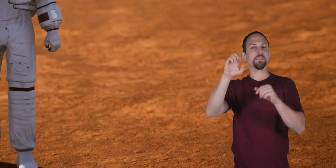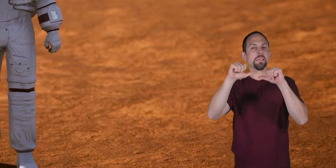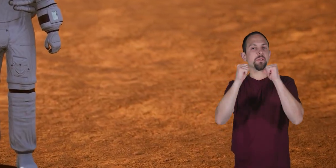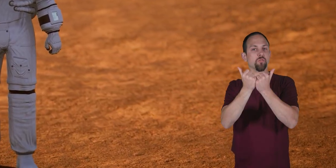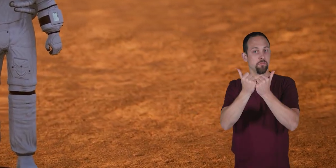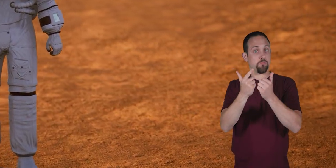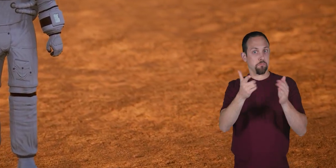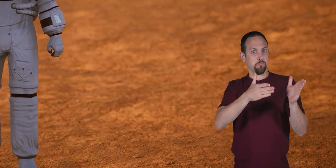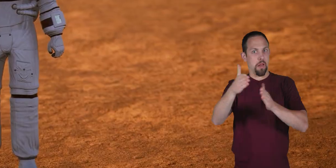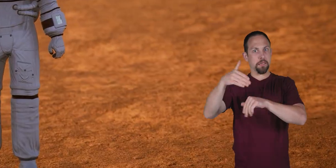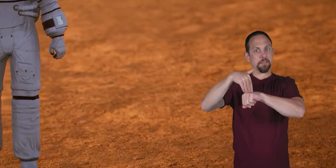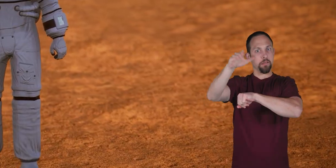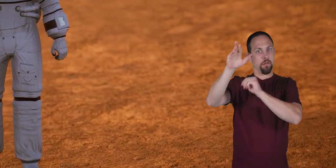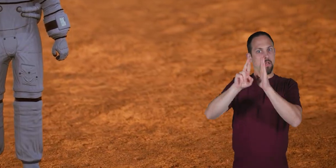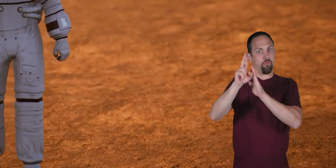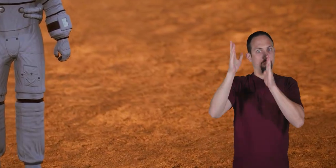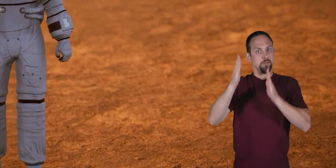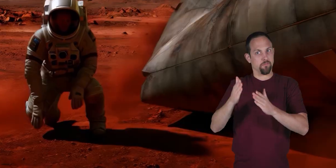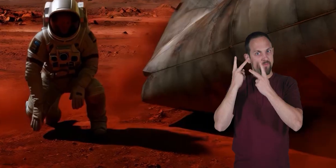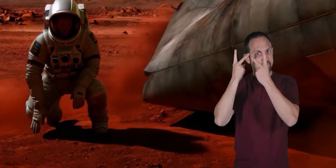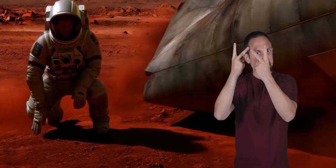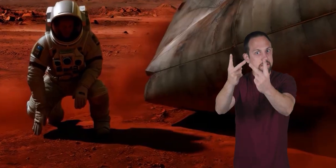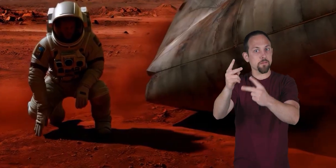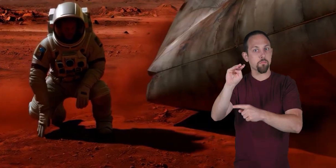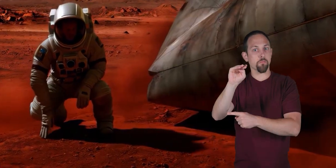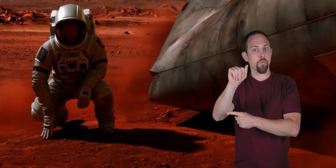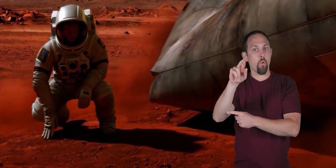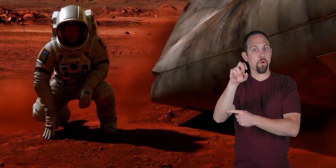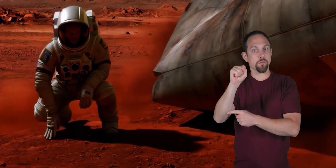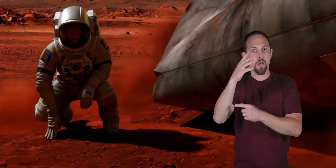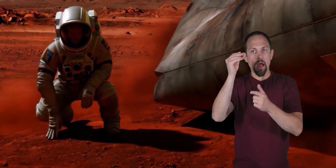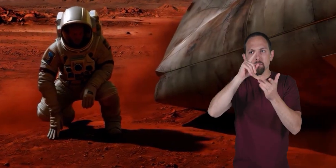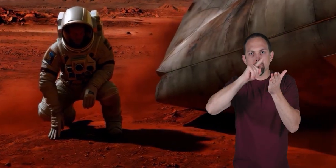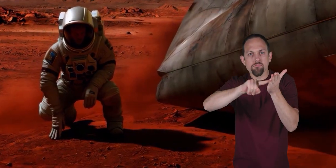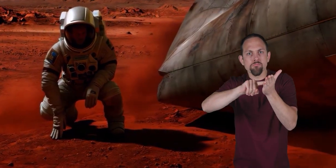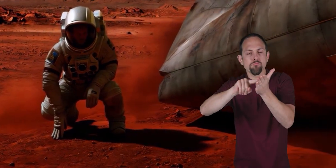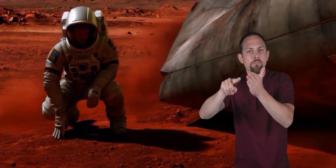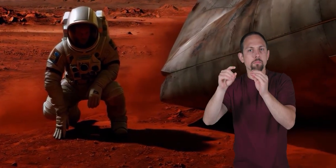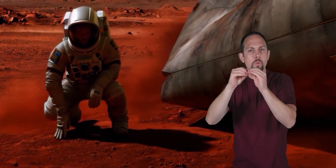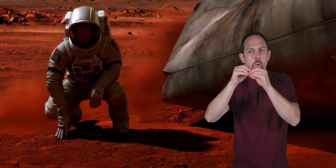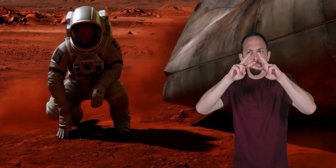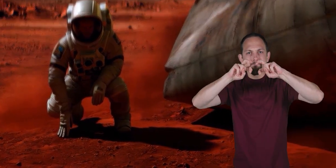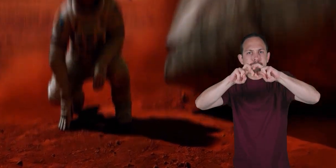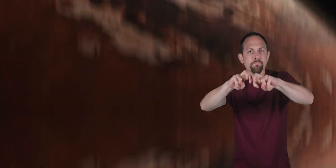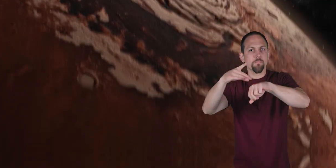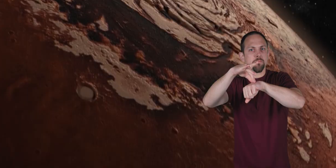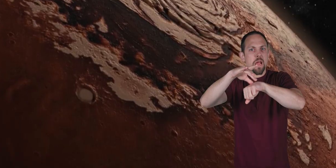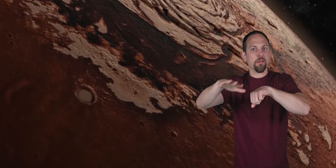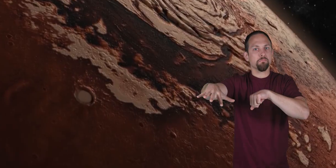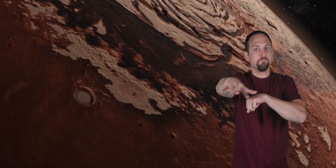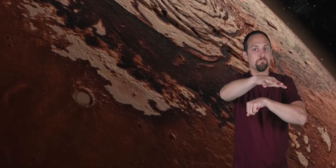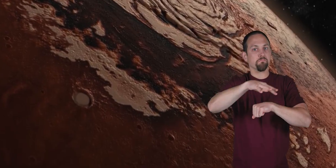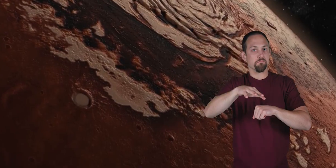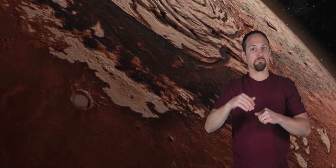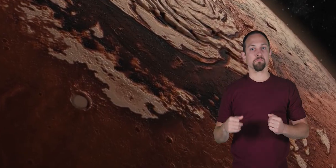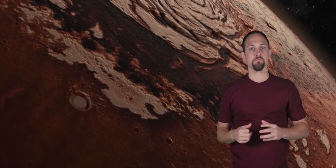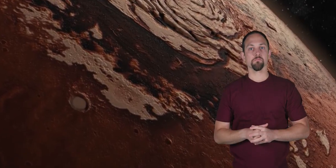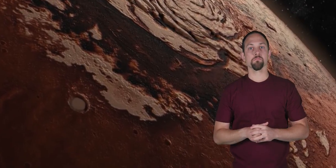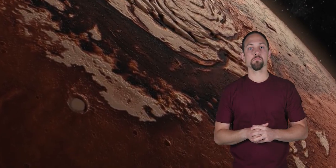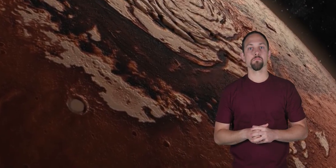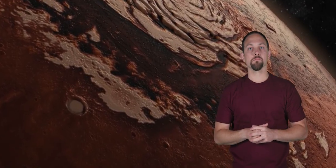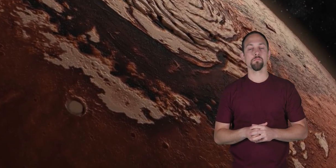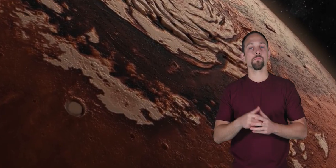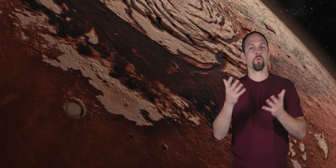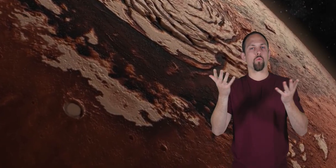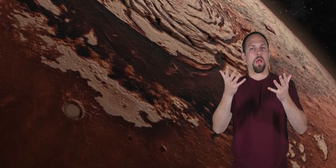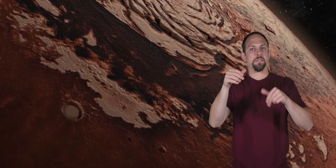to send astronauts to visit Mars and explore the planet more closely in the future. What scientific